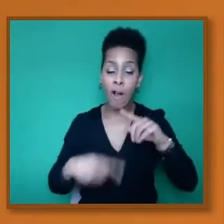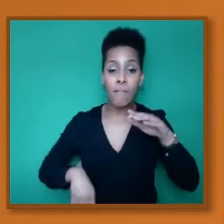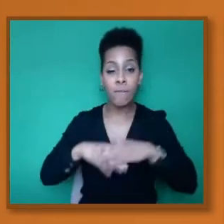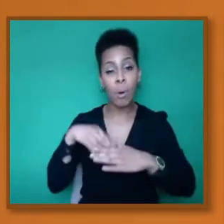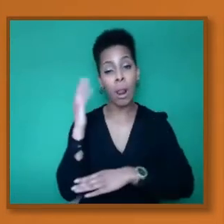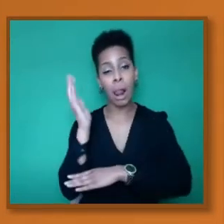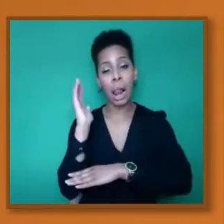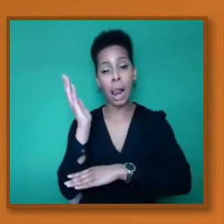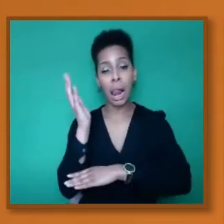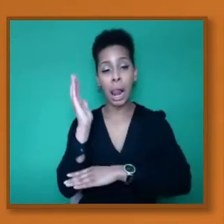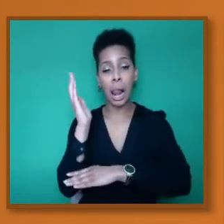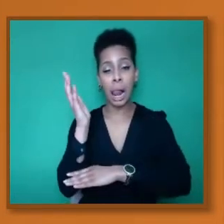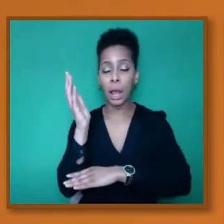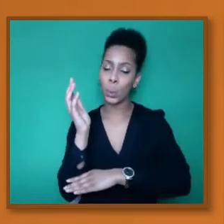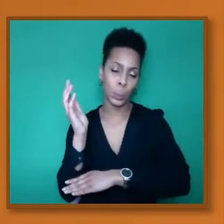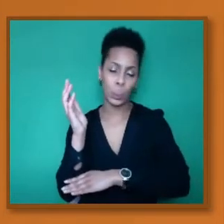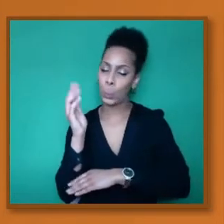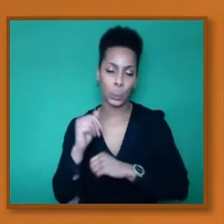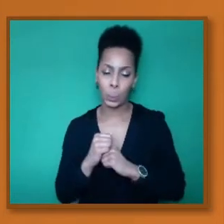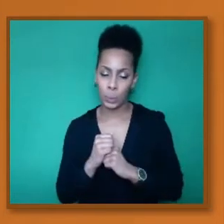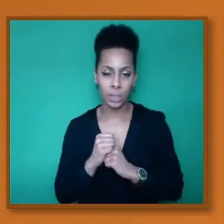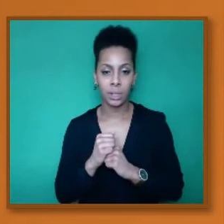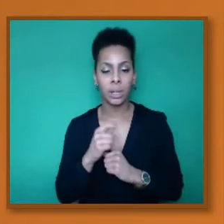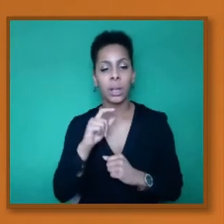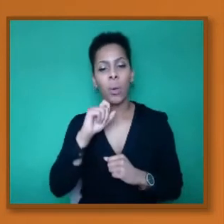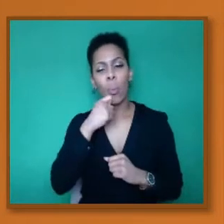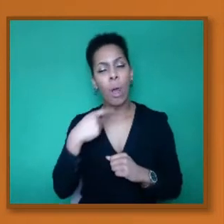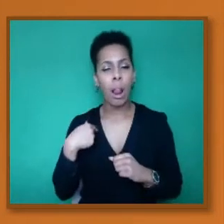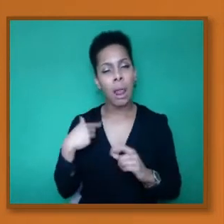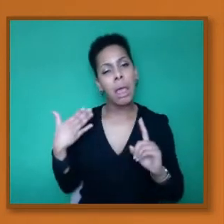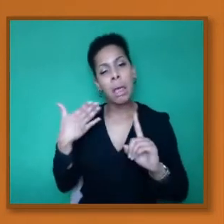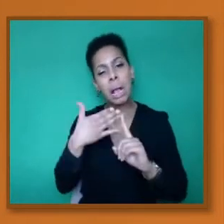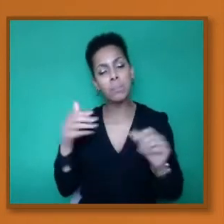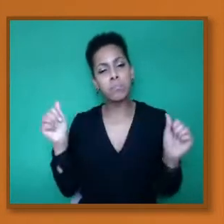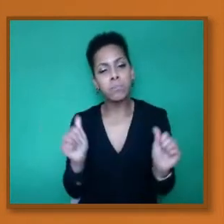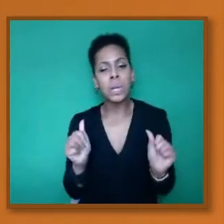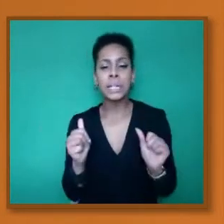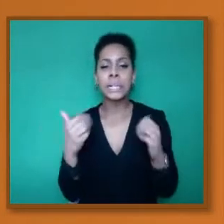I'm going to take about sort of maybe 10 minutes.